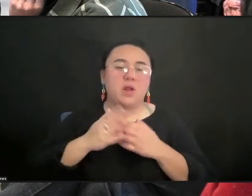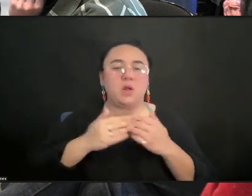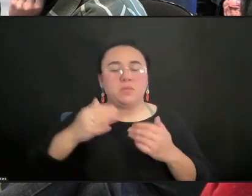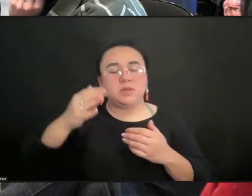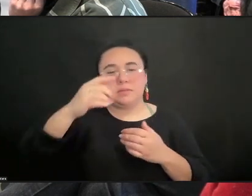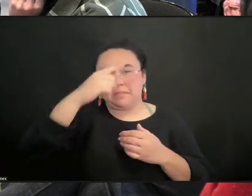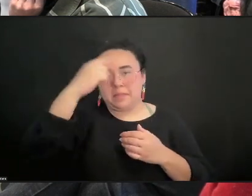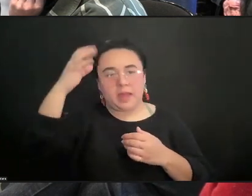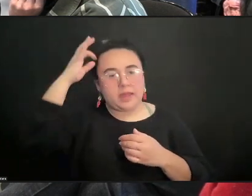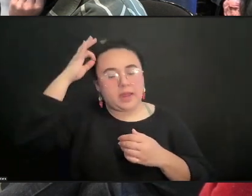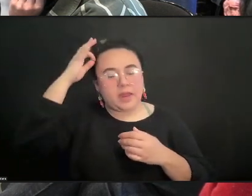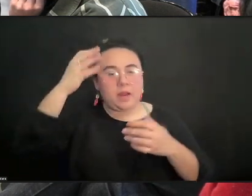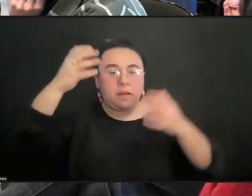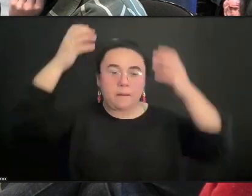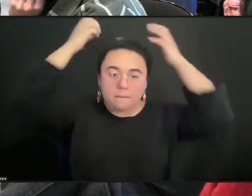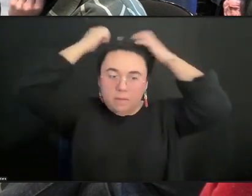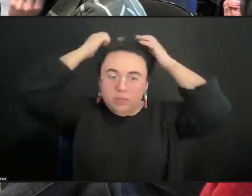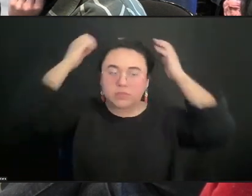olive pants, black shoes.